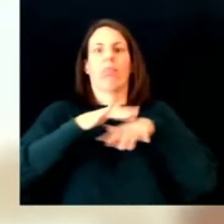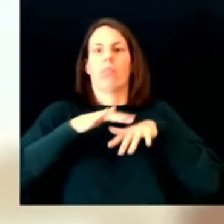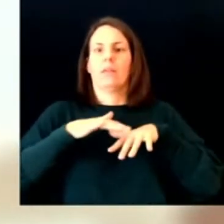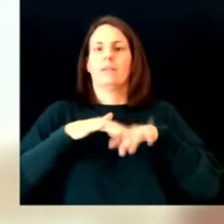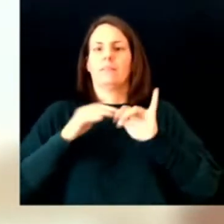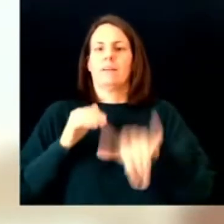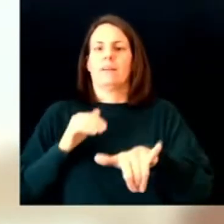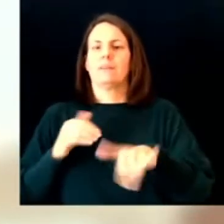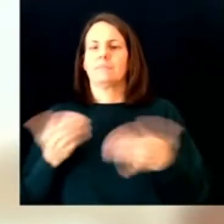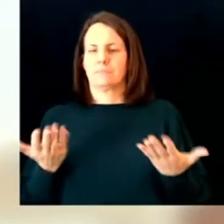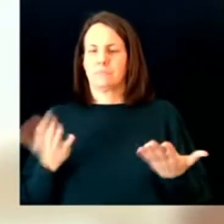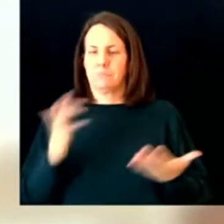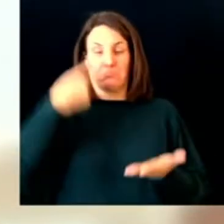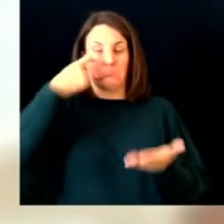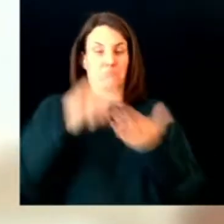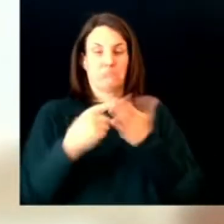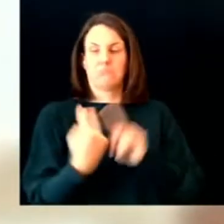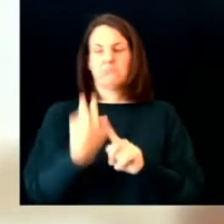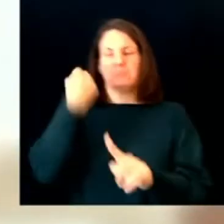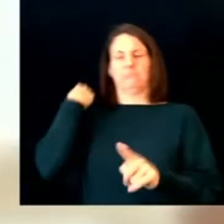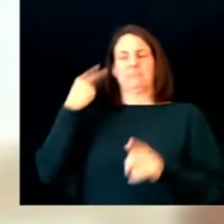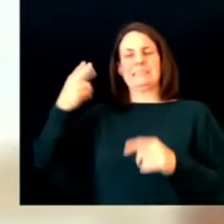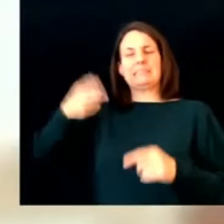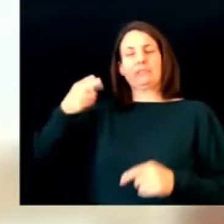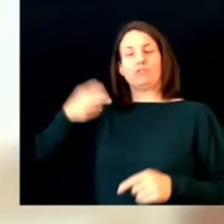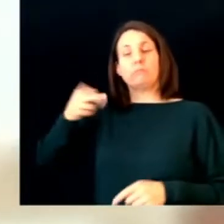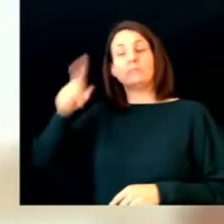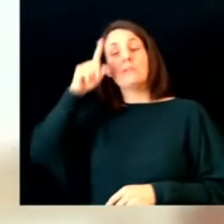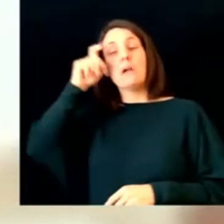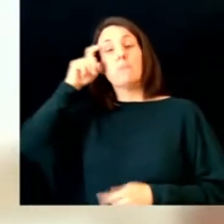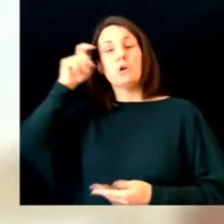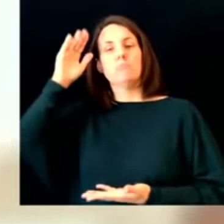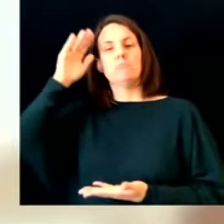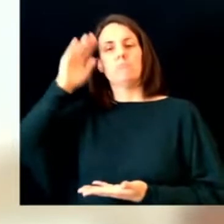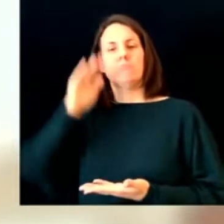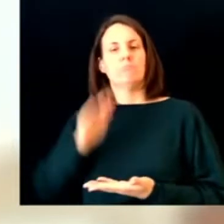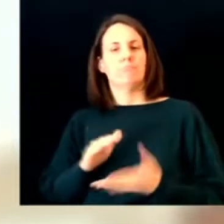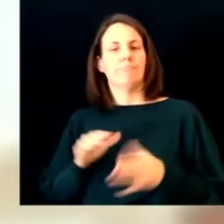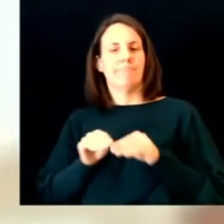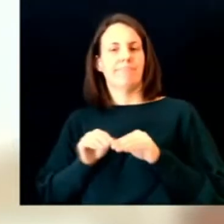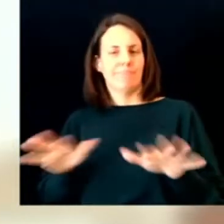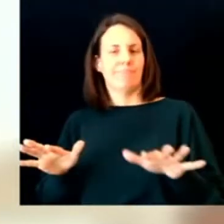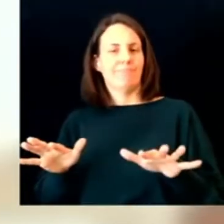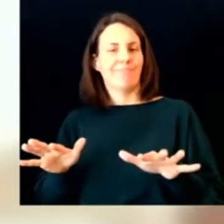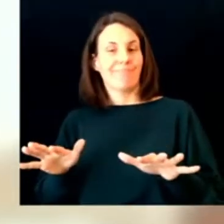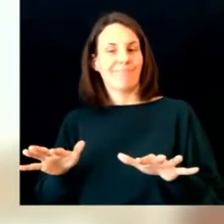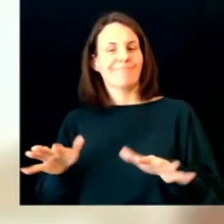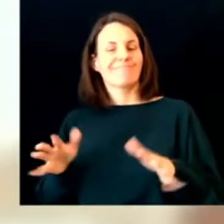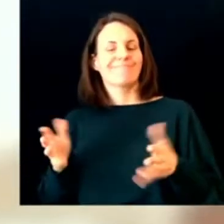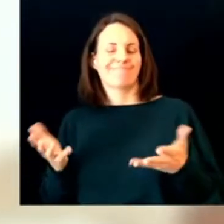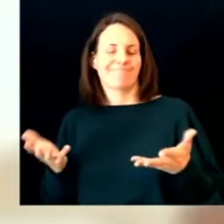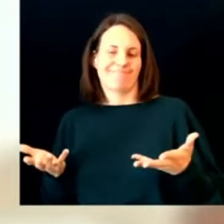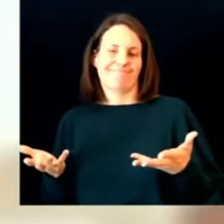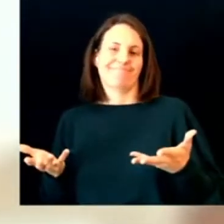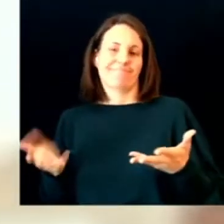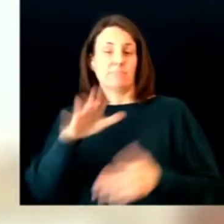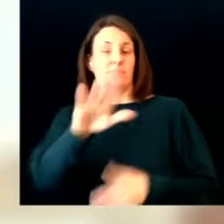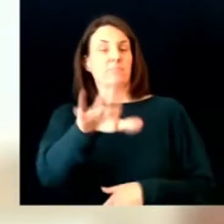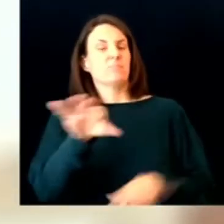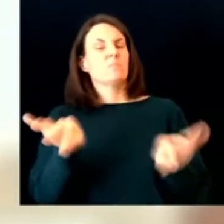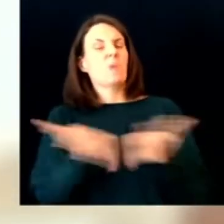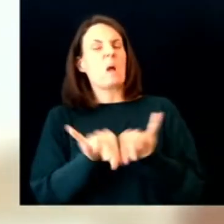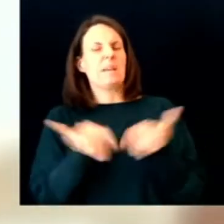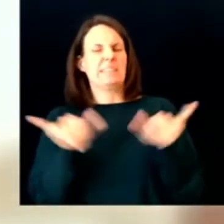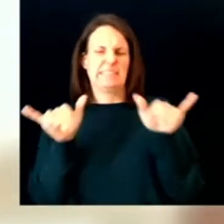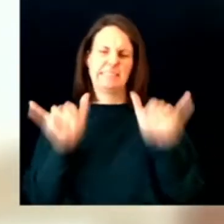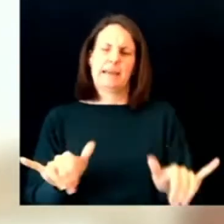all the tools we can to minimize the possibility that we'll have new genetic variants come up. I think that's where we need